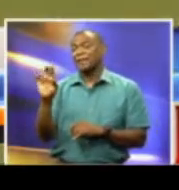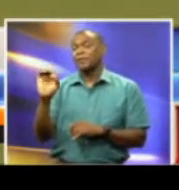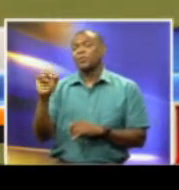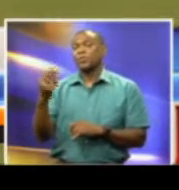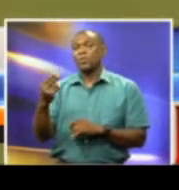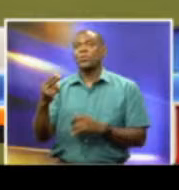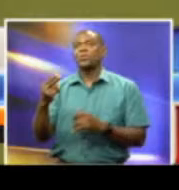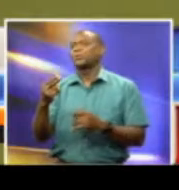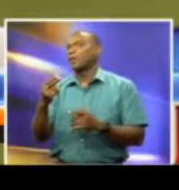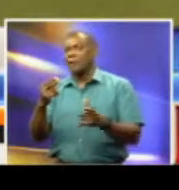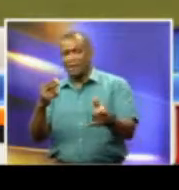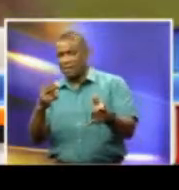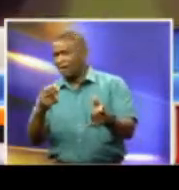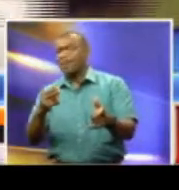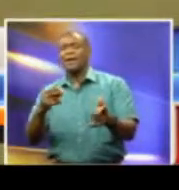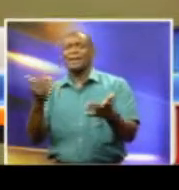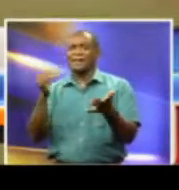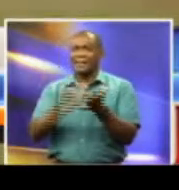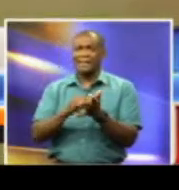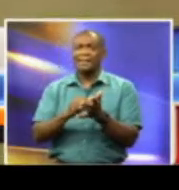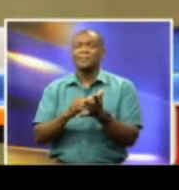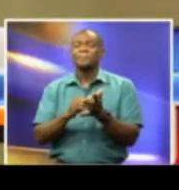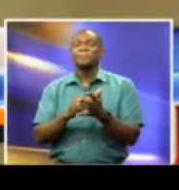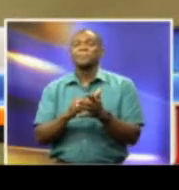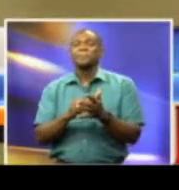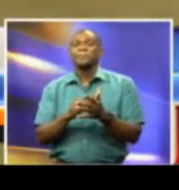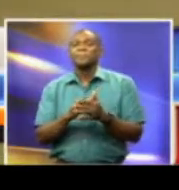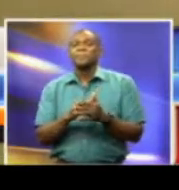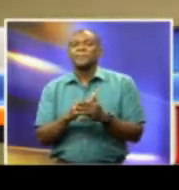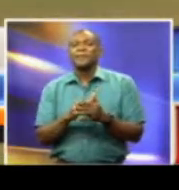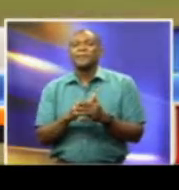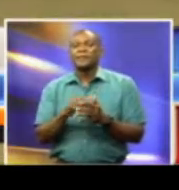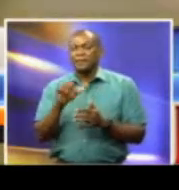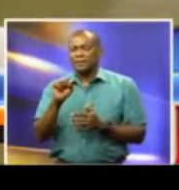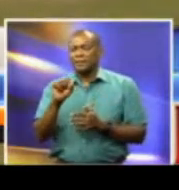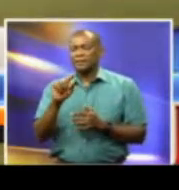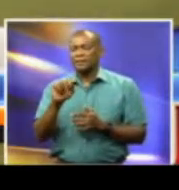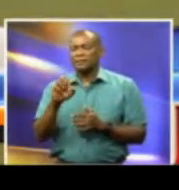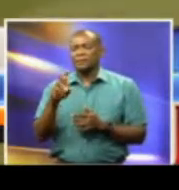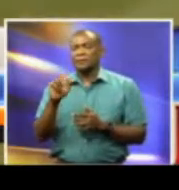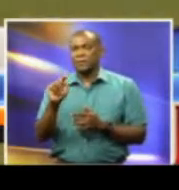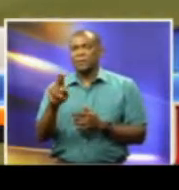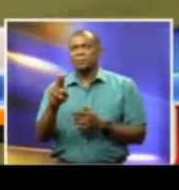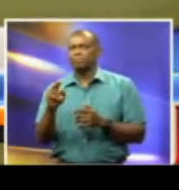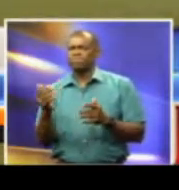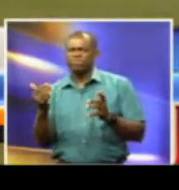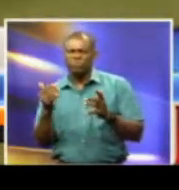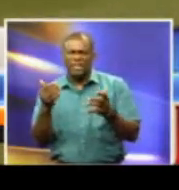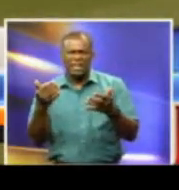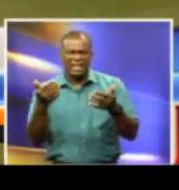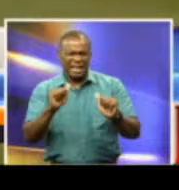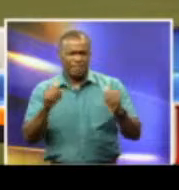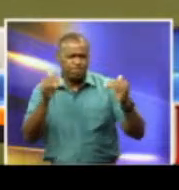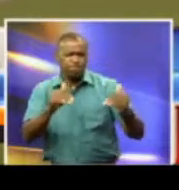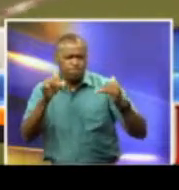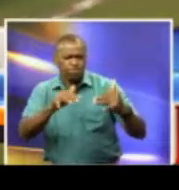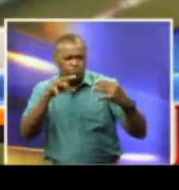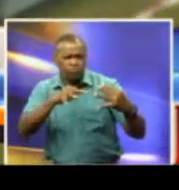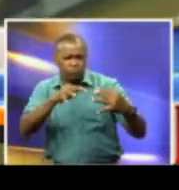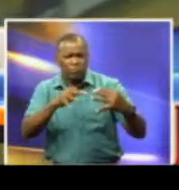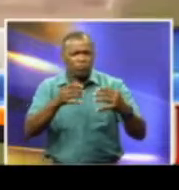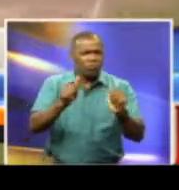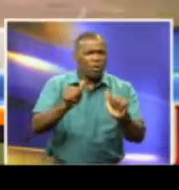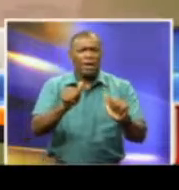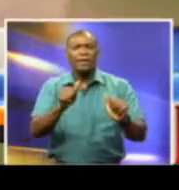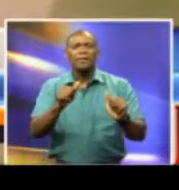test wickets for the West Indies. But then Stuart Broad launched a counter-attack. He hammered 62 runs off 45